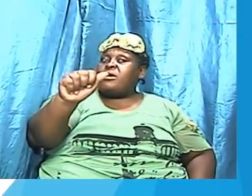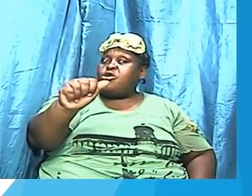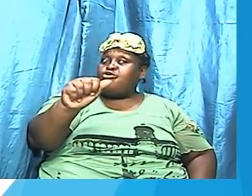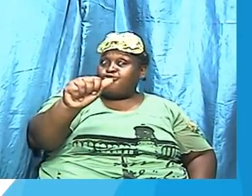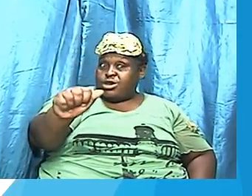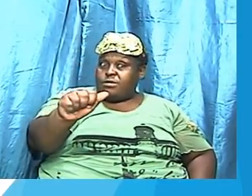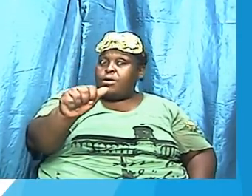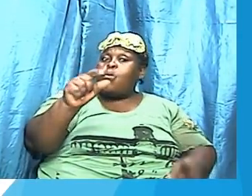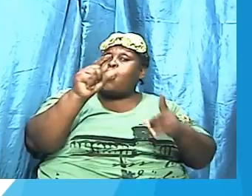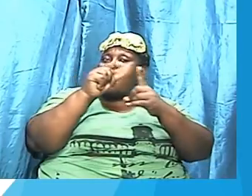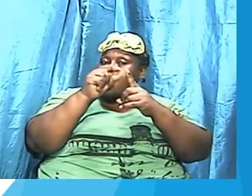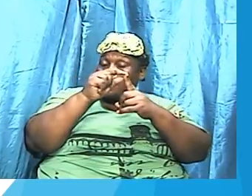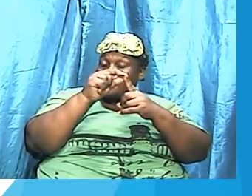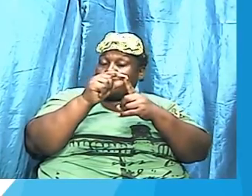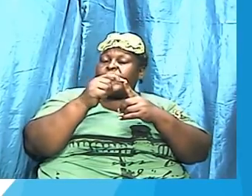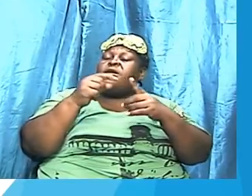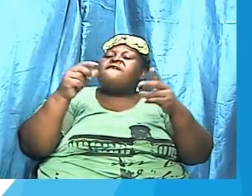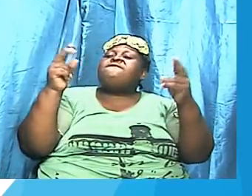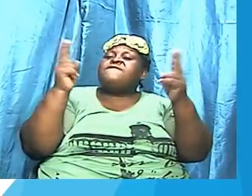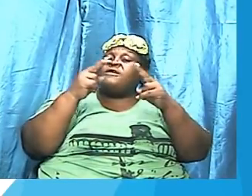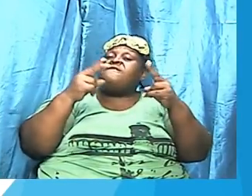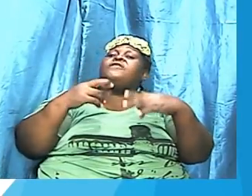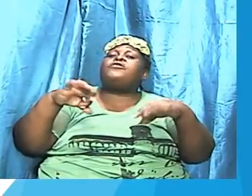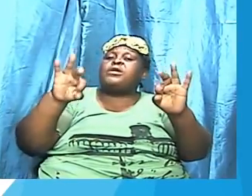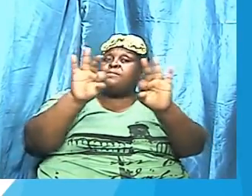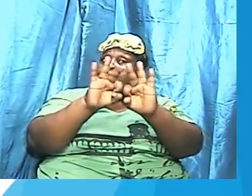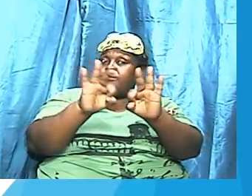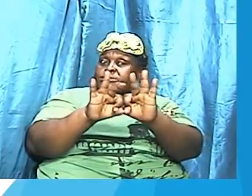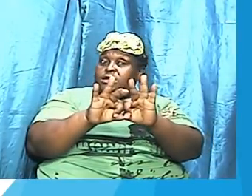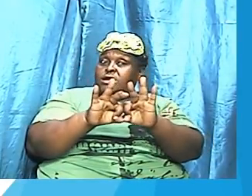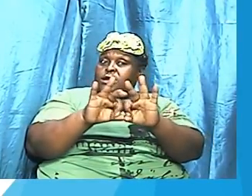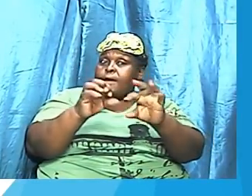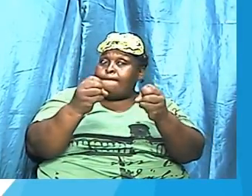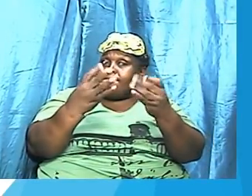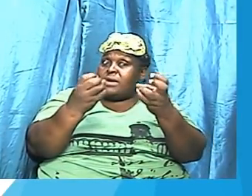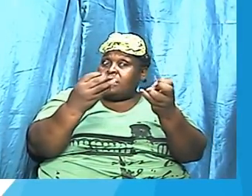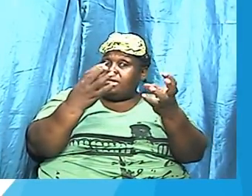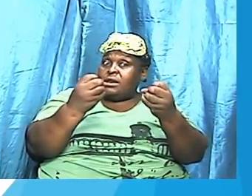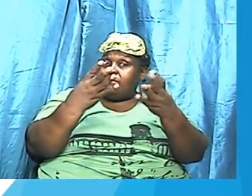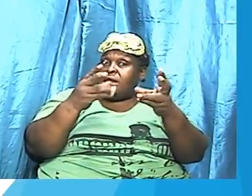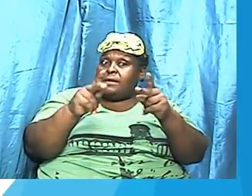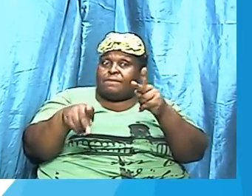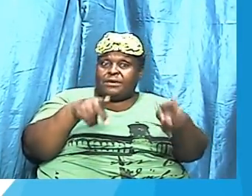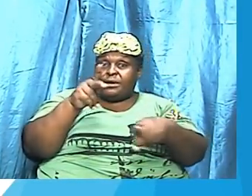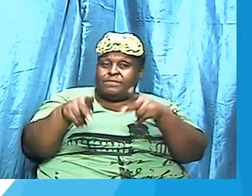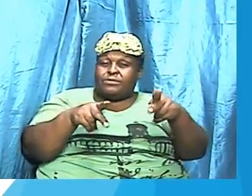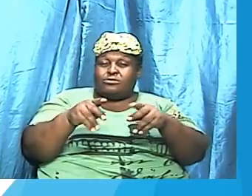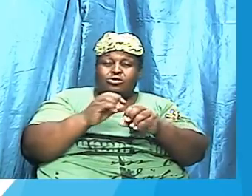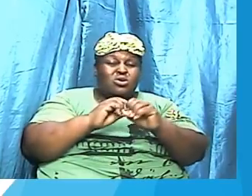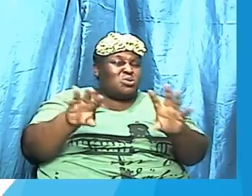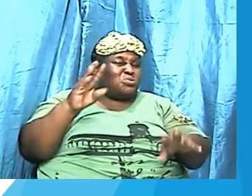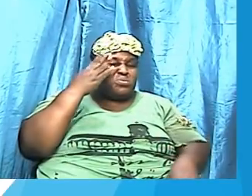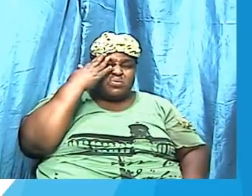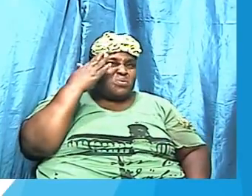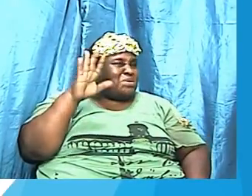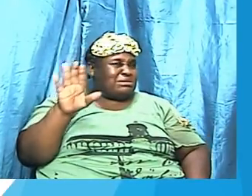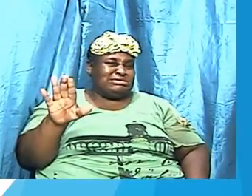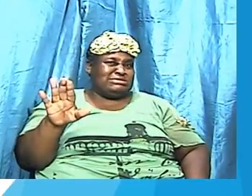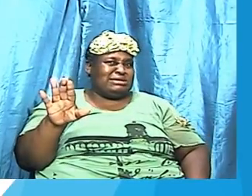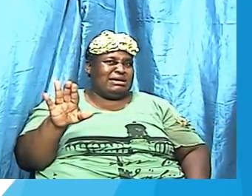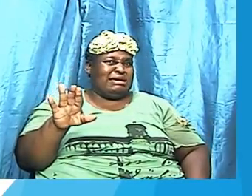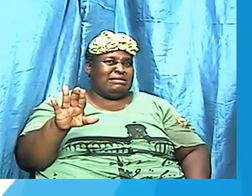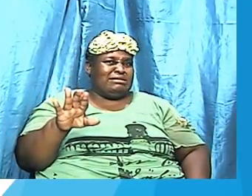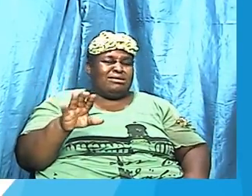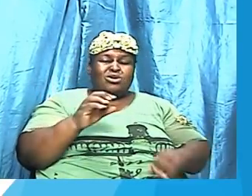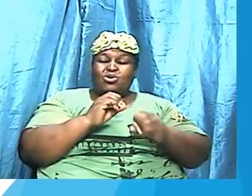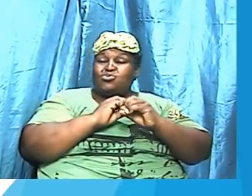that is very, very, very important. Many folks don't understand, don't